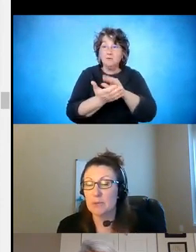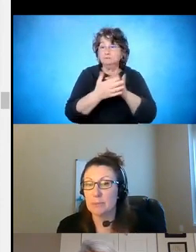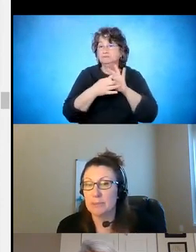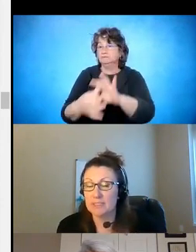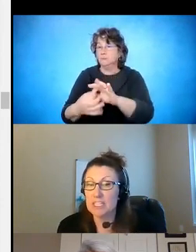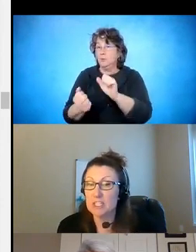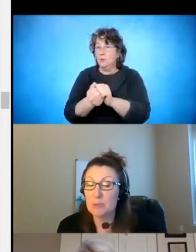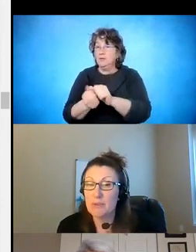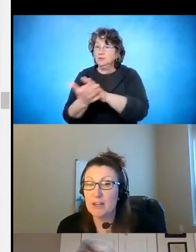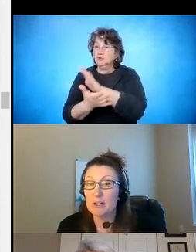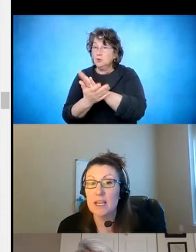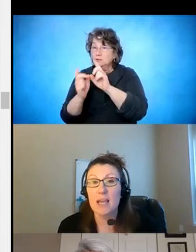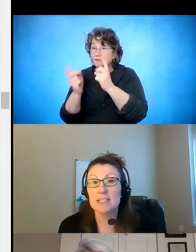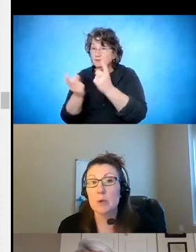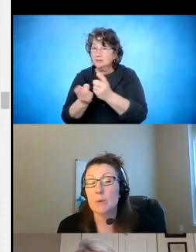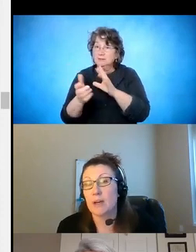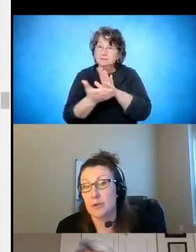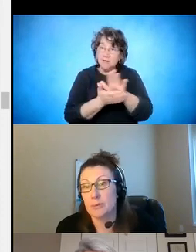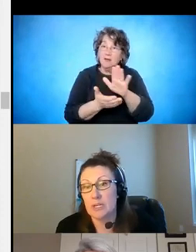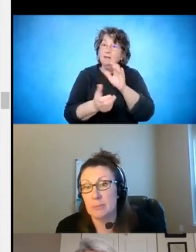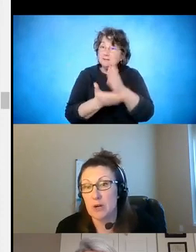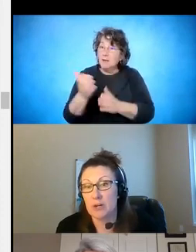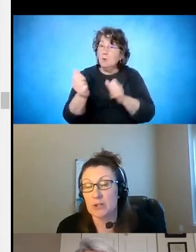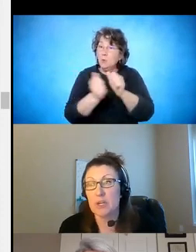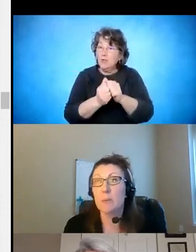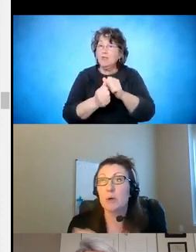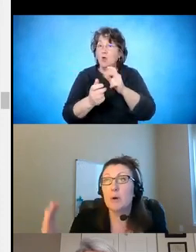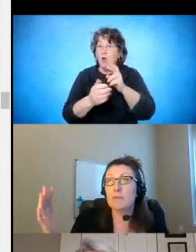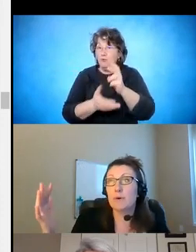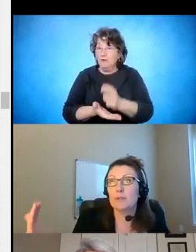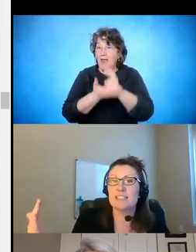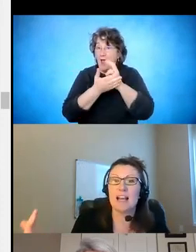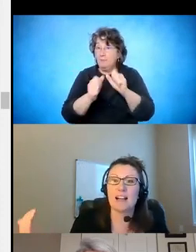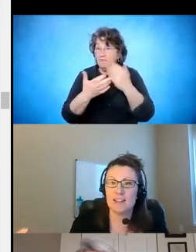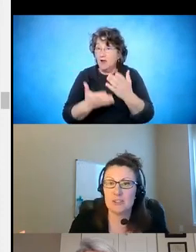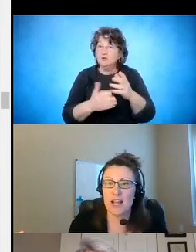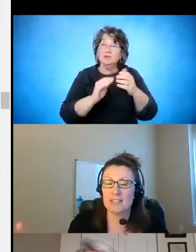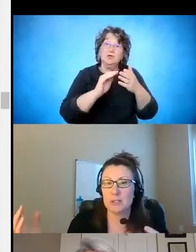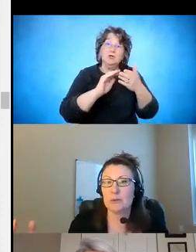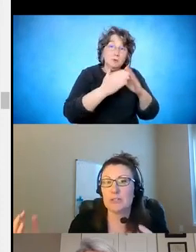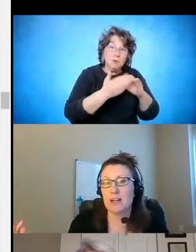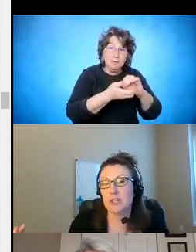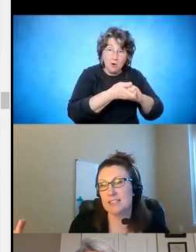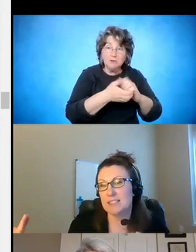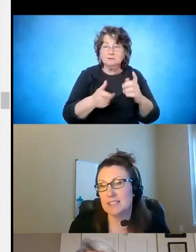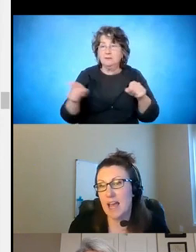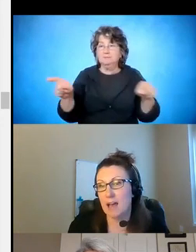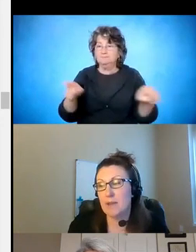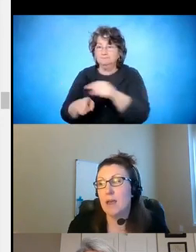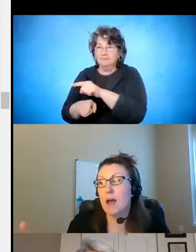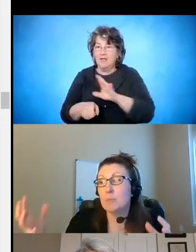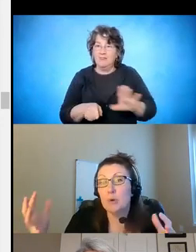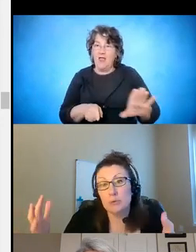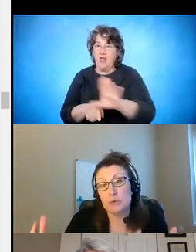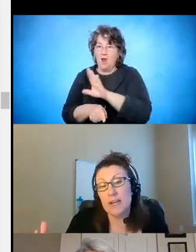community rehabilitation providers, and some are with other community partners. But whoever holds that contract and those contracted staff